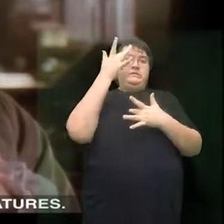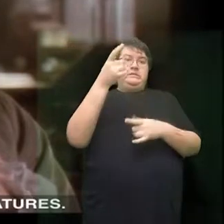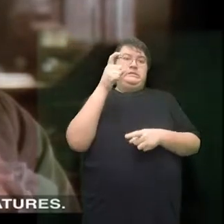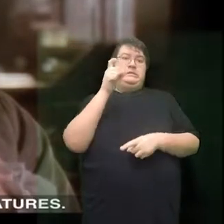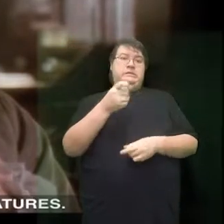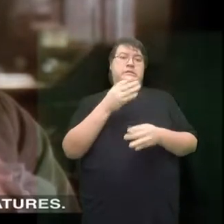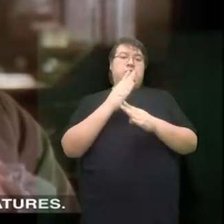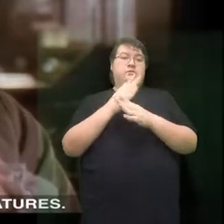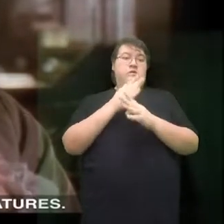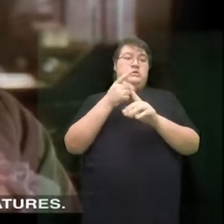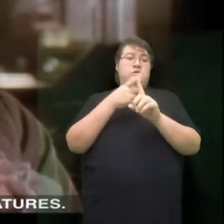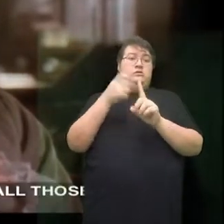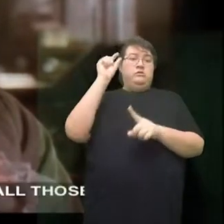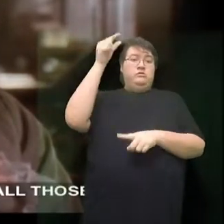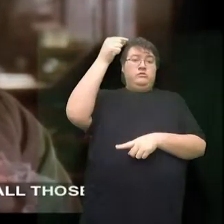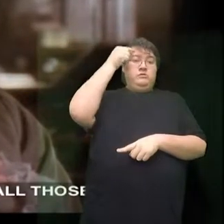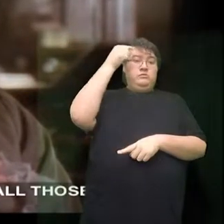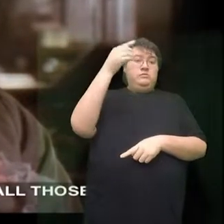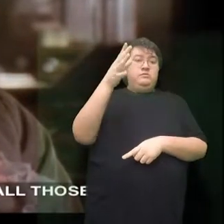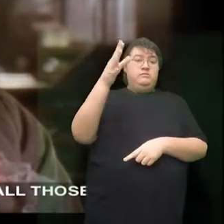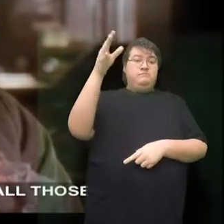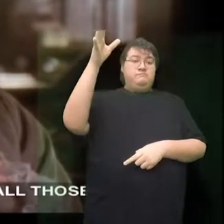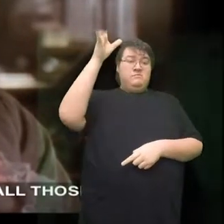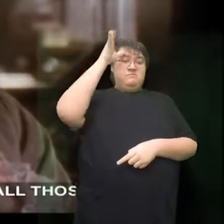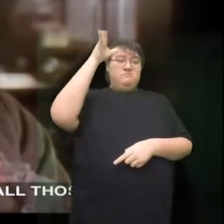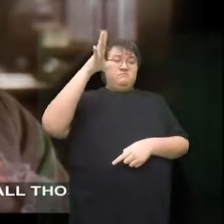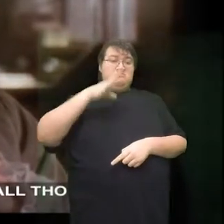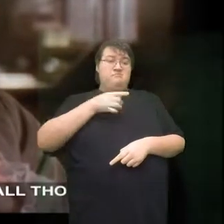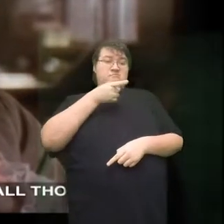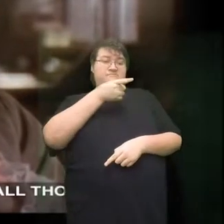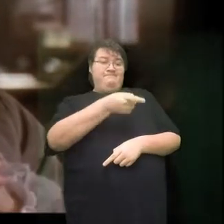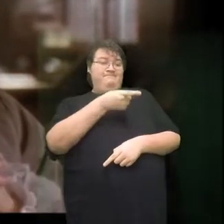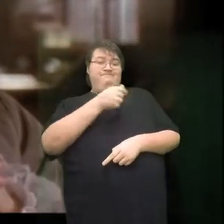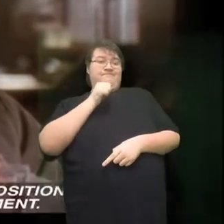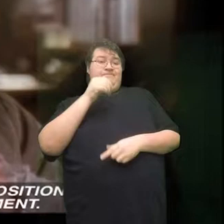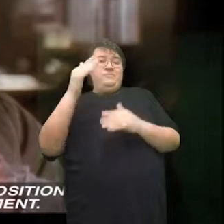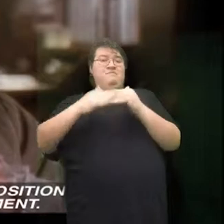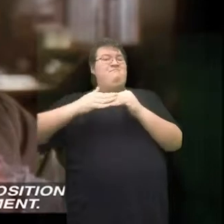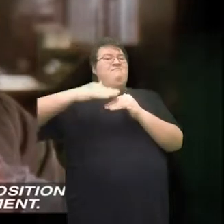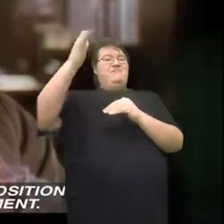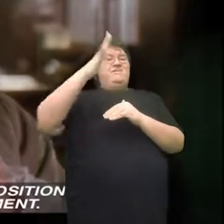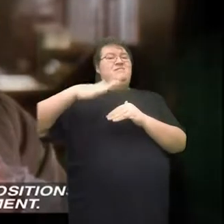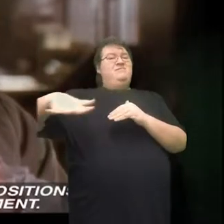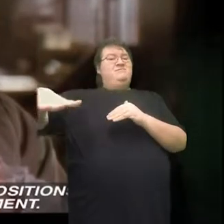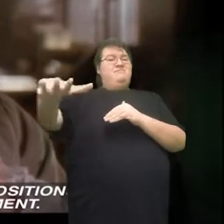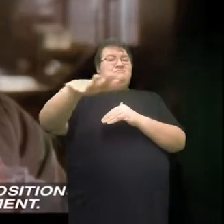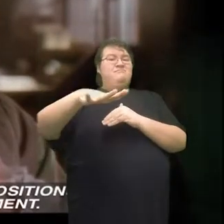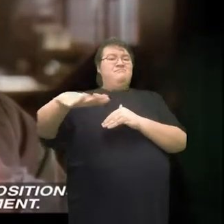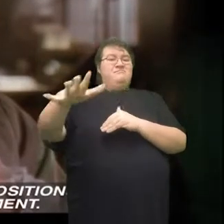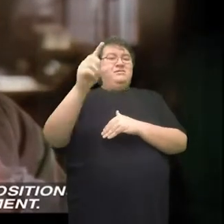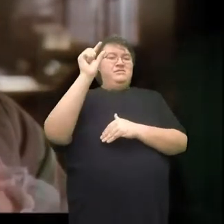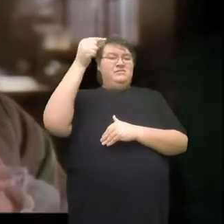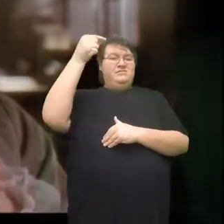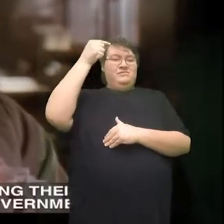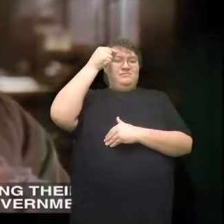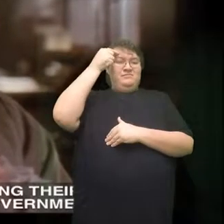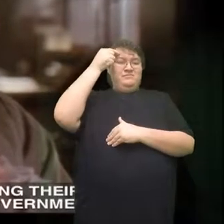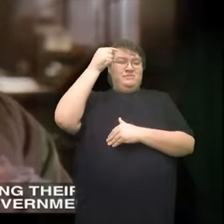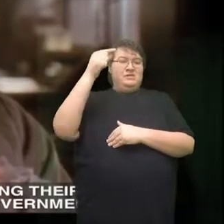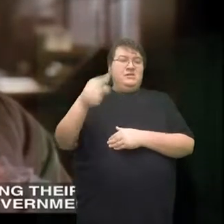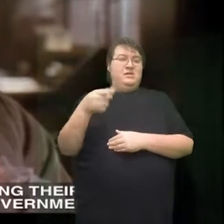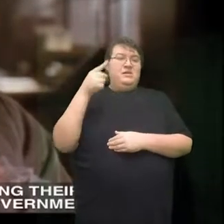of the state legislatures. On the other side are all those inferior men with very superior positions in local government.